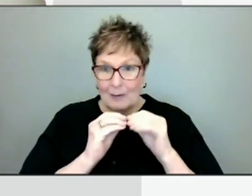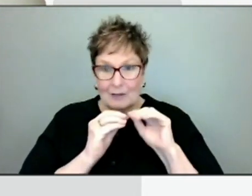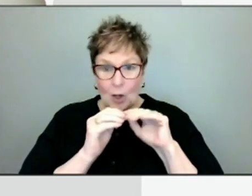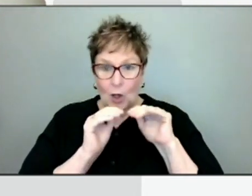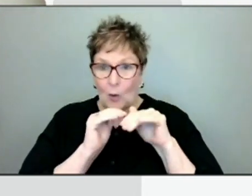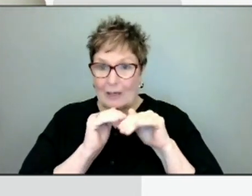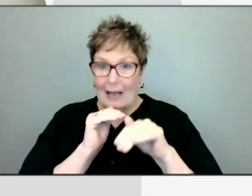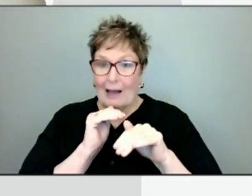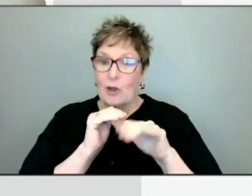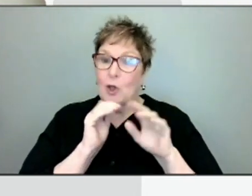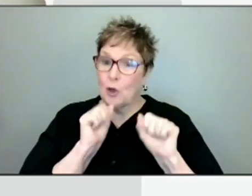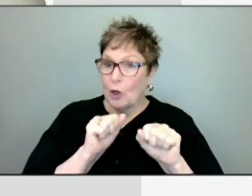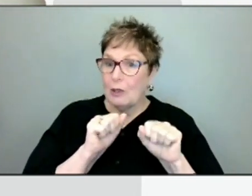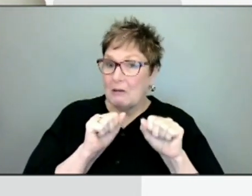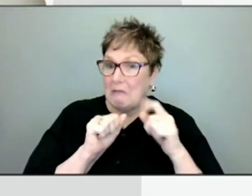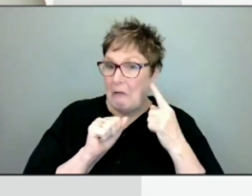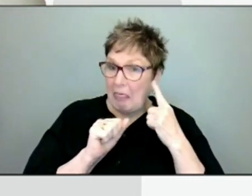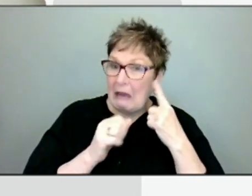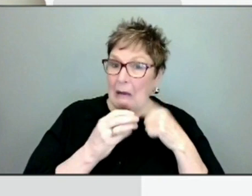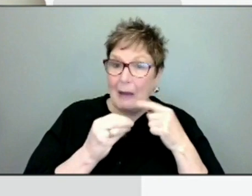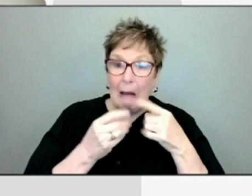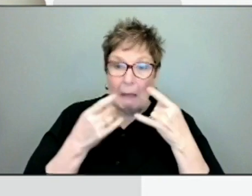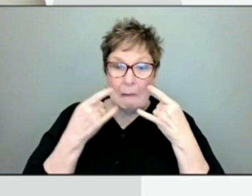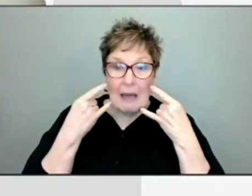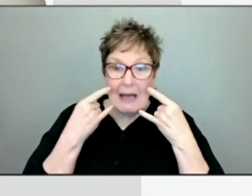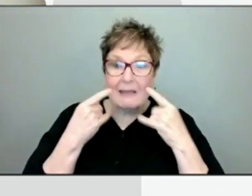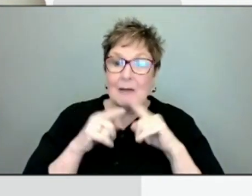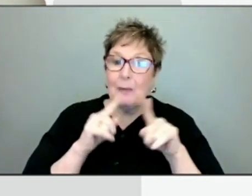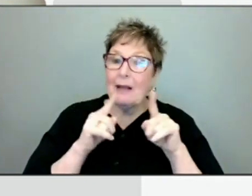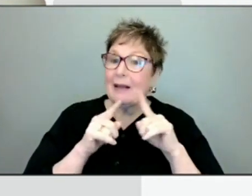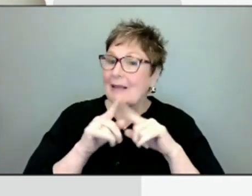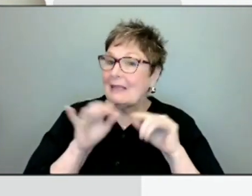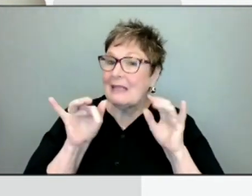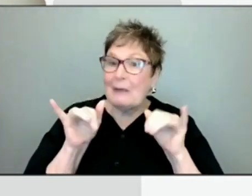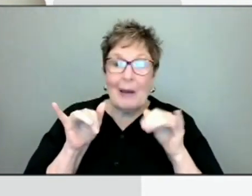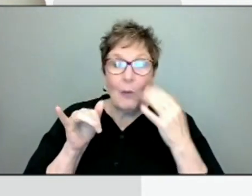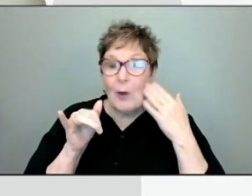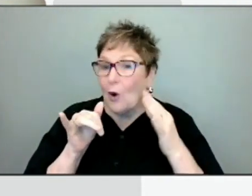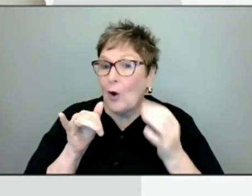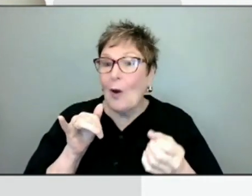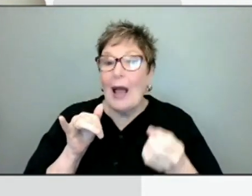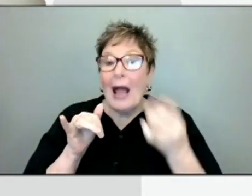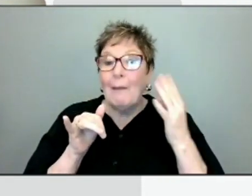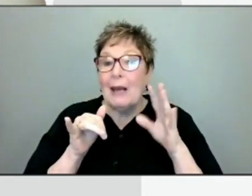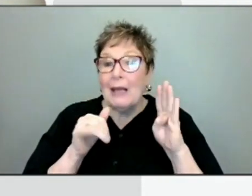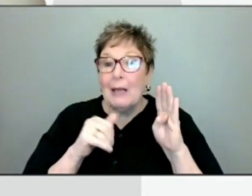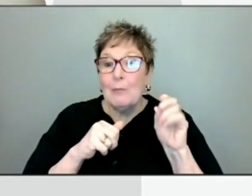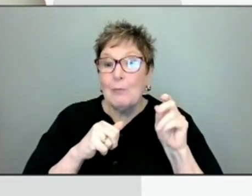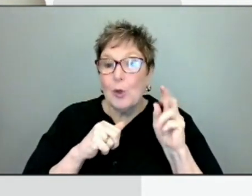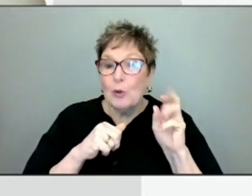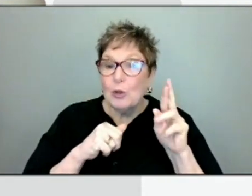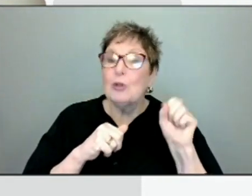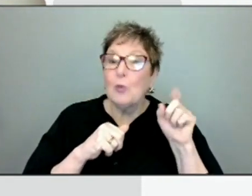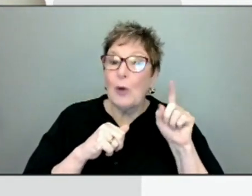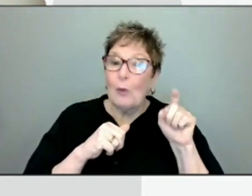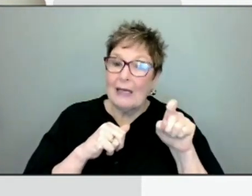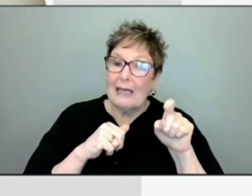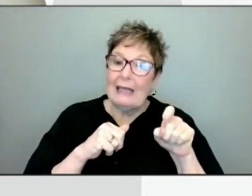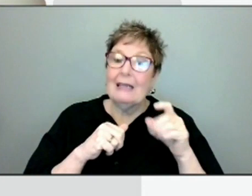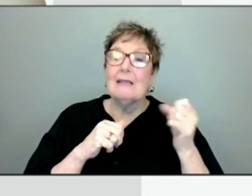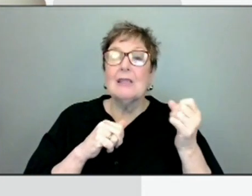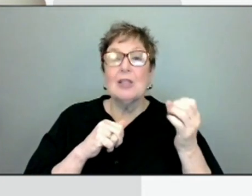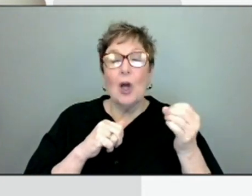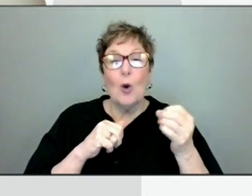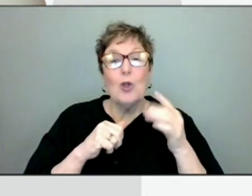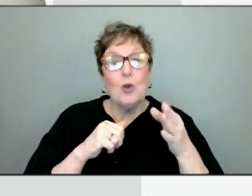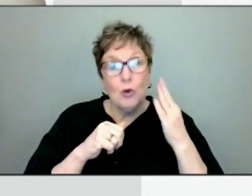look at the masks. But then at the same time, we don't know how many rounds of boosters we'll need. So what I'm wondering is, you